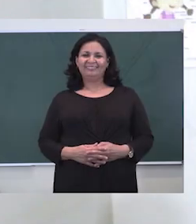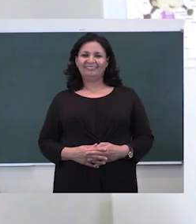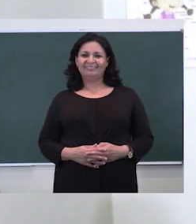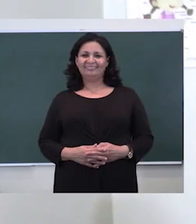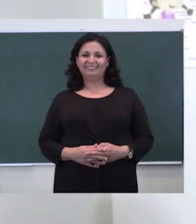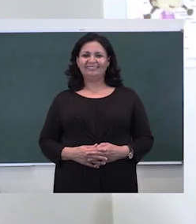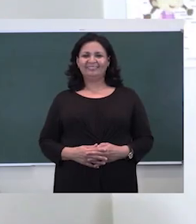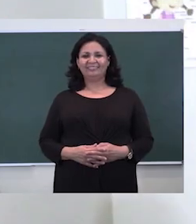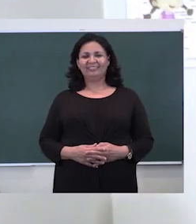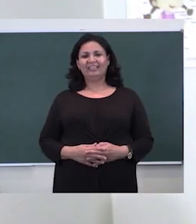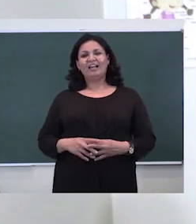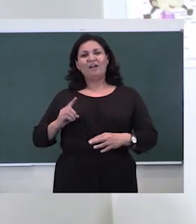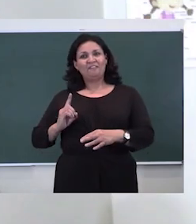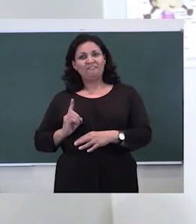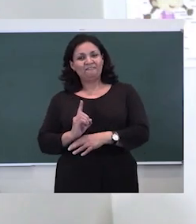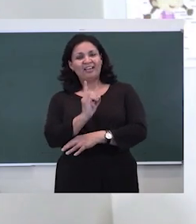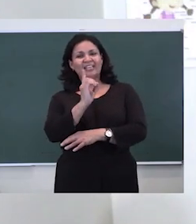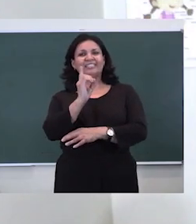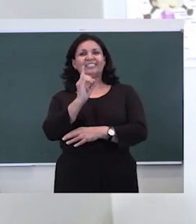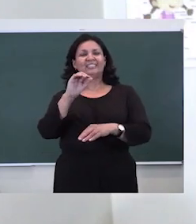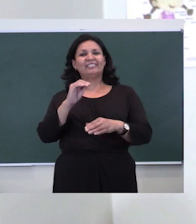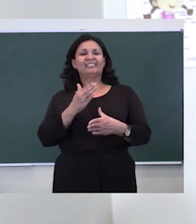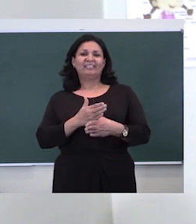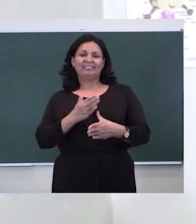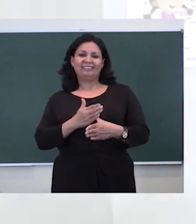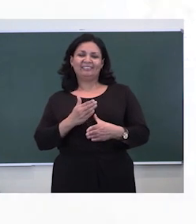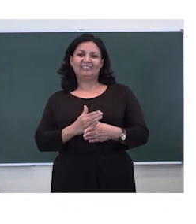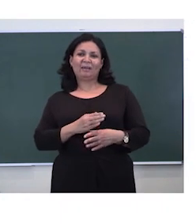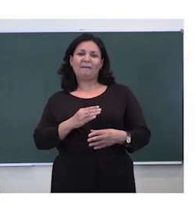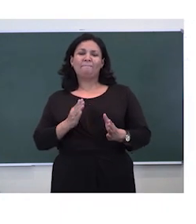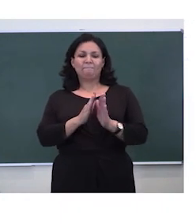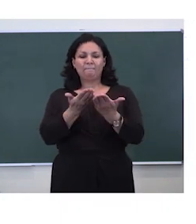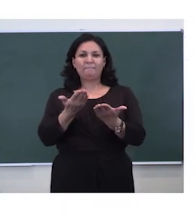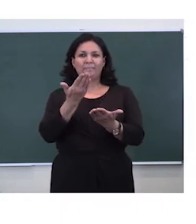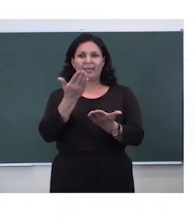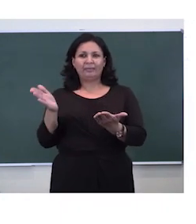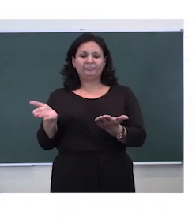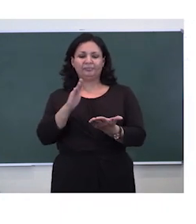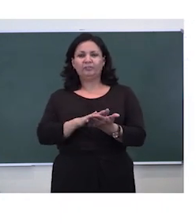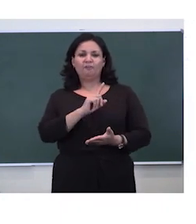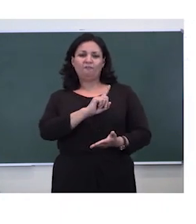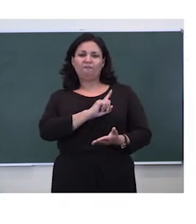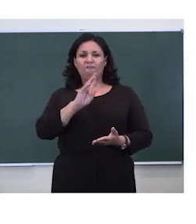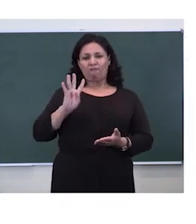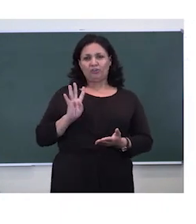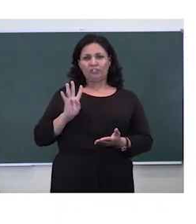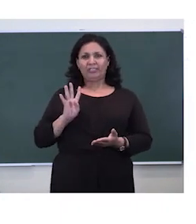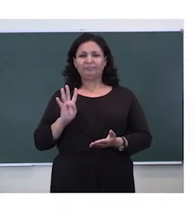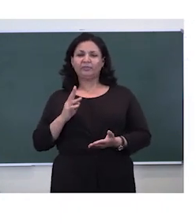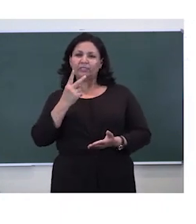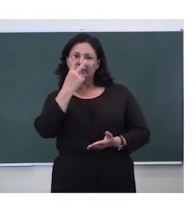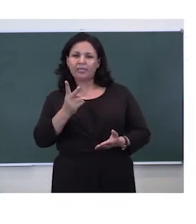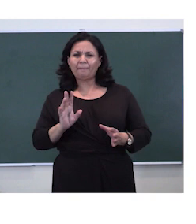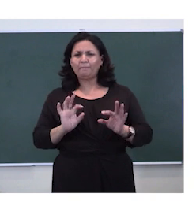Our first exercise can be found on page 14. You can see on that page a beautiful